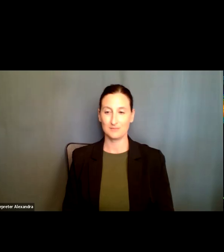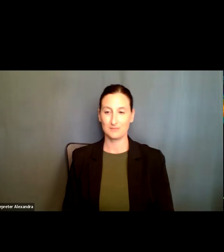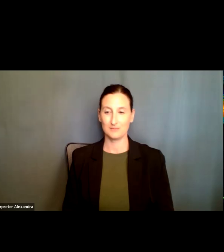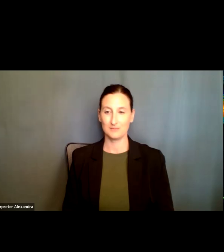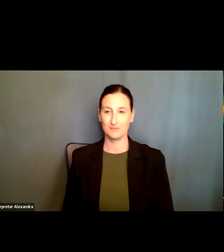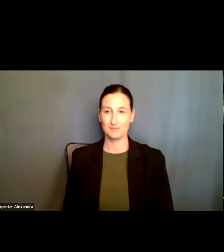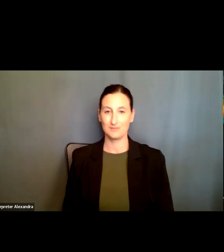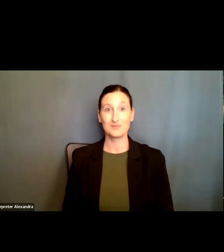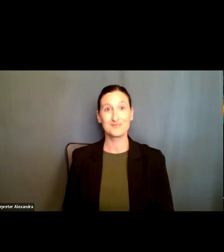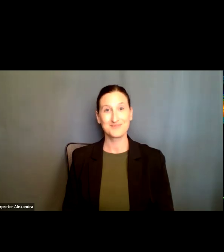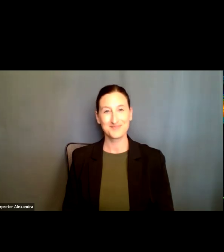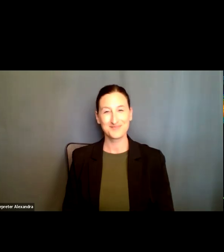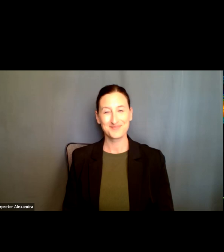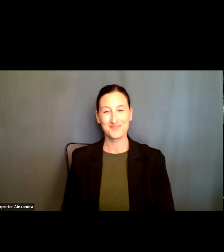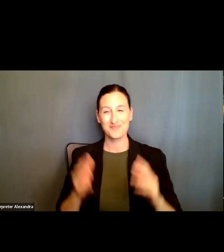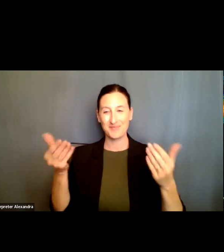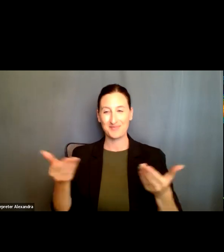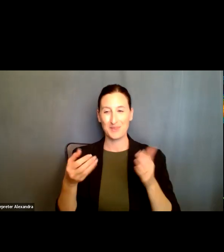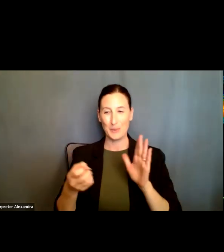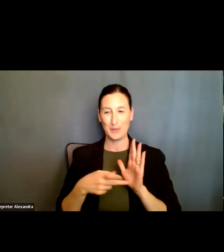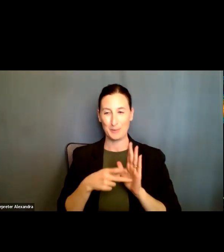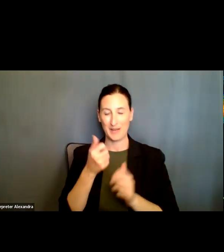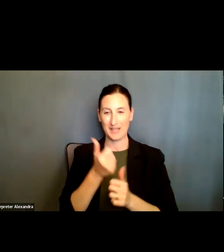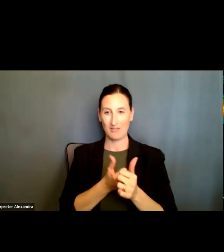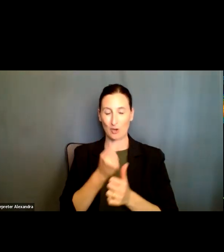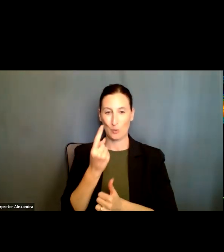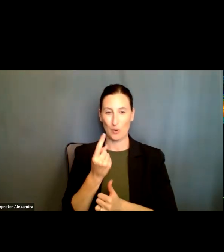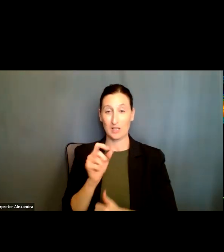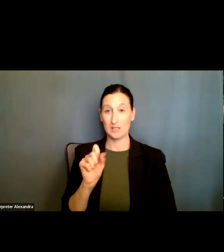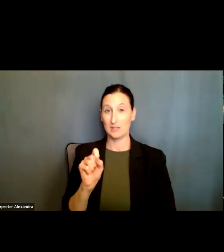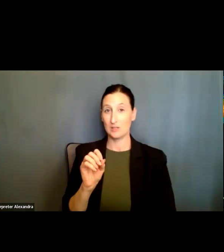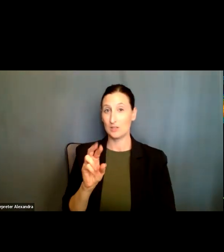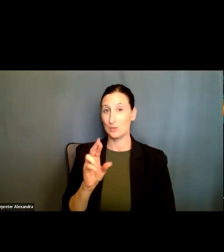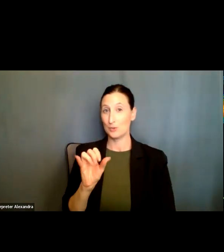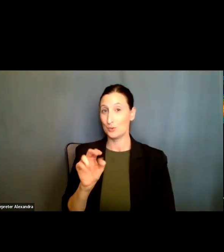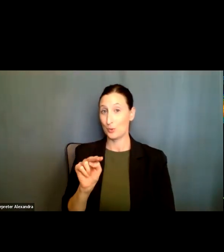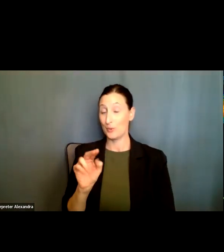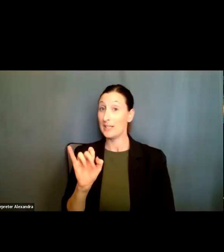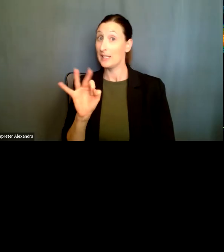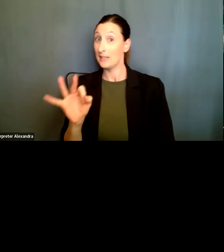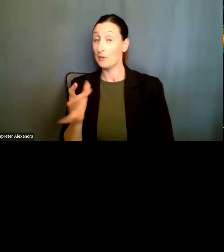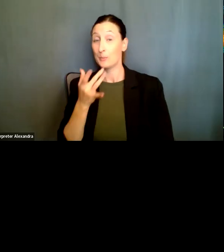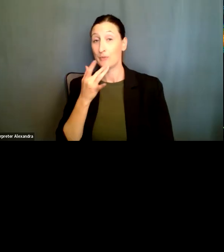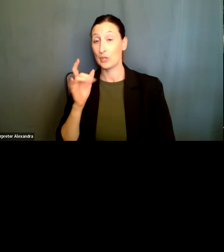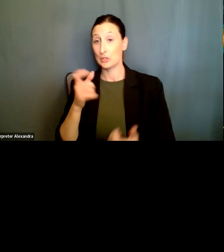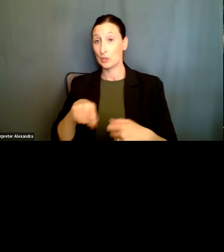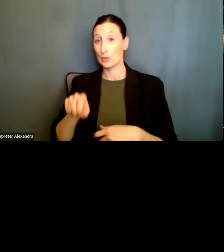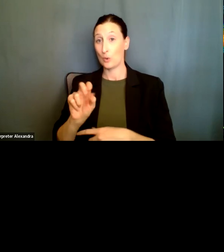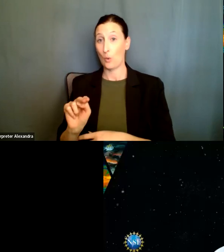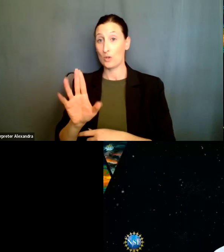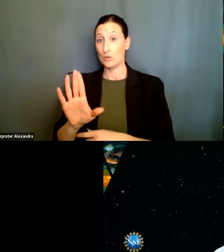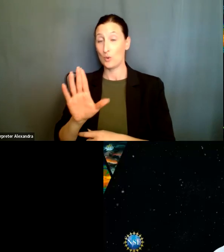All right. Um, welcome back everyone. Soren, if you want to come on camera so we can, um,